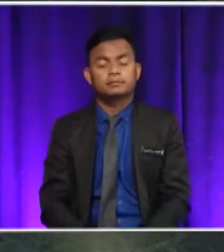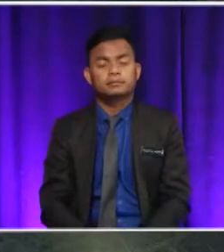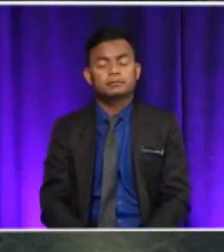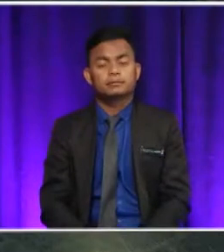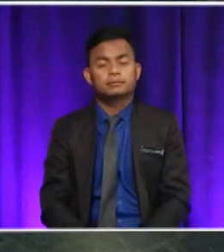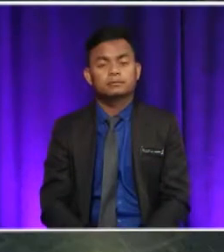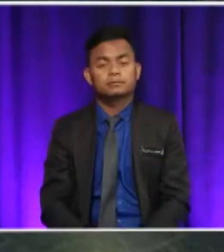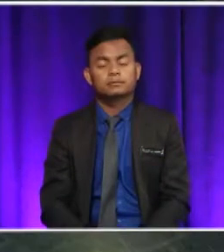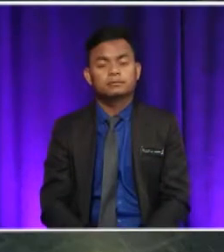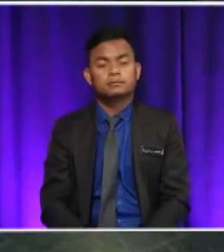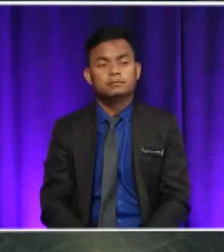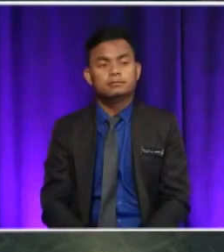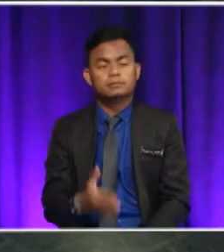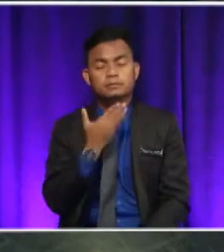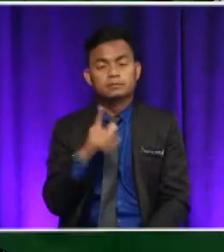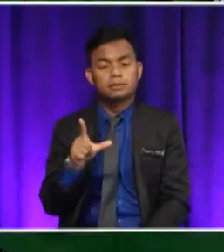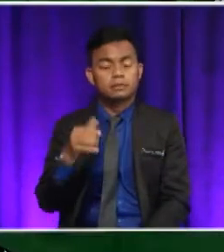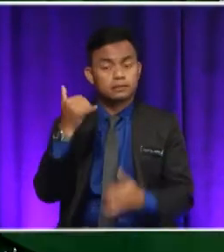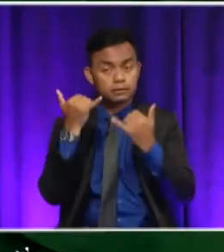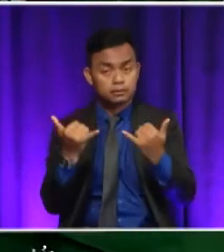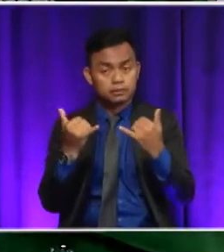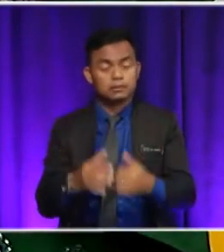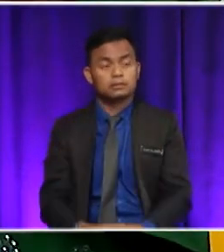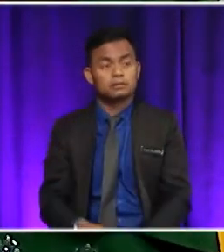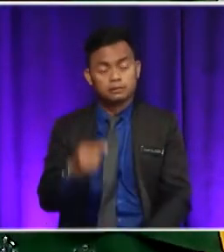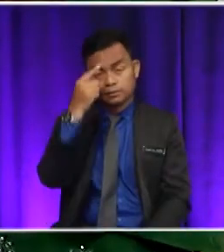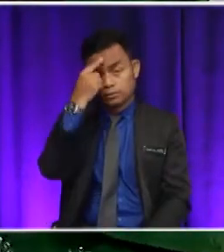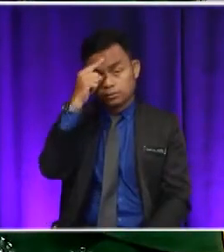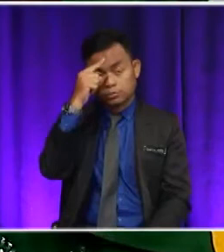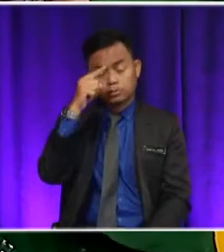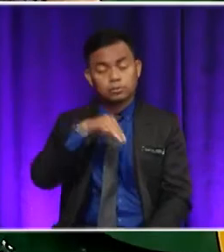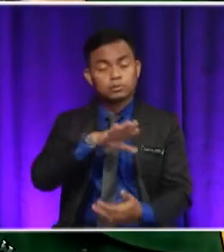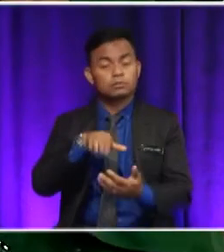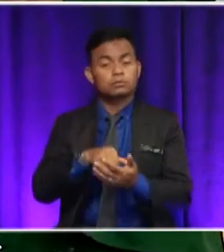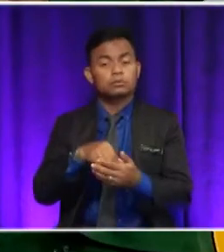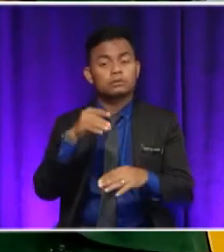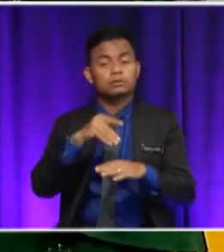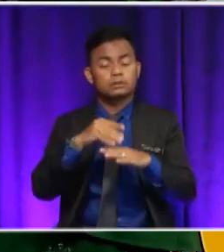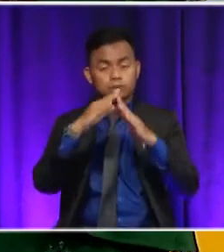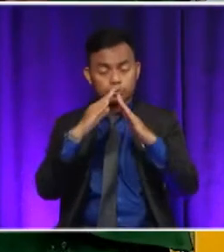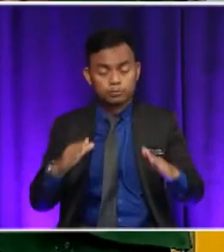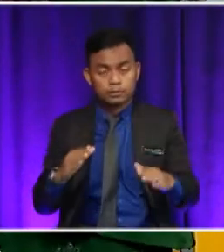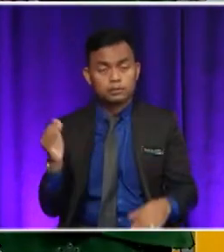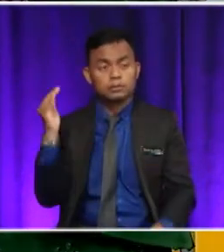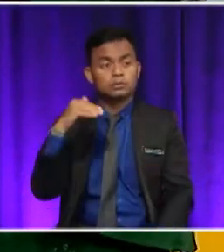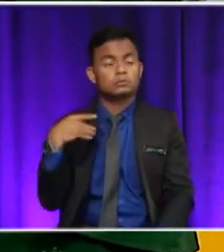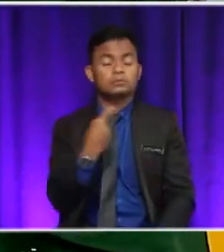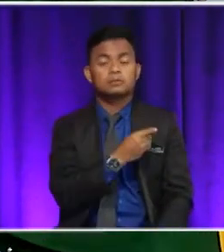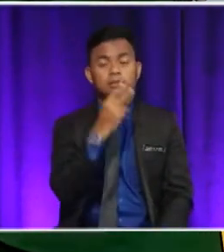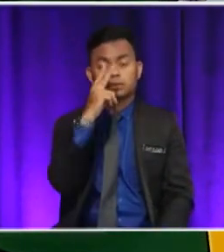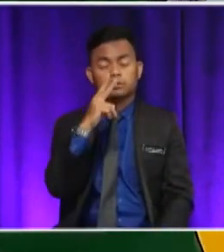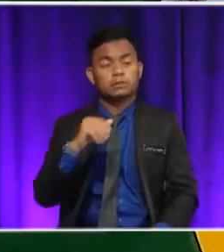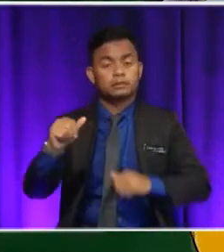analytical. Okay, so now for viewers at home, it's time for us to do activity B. So for